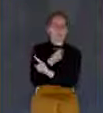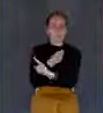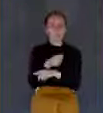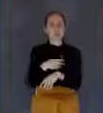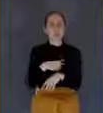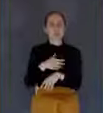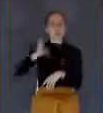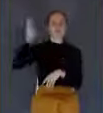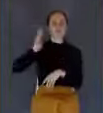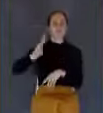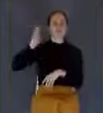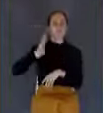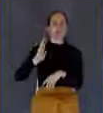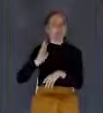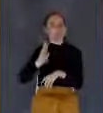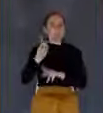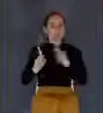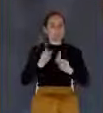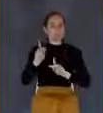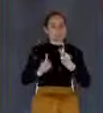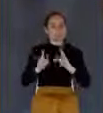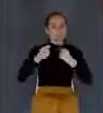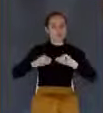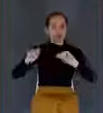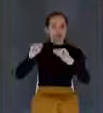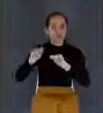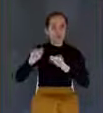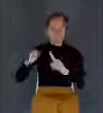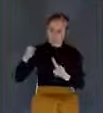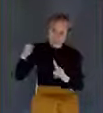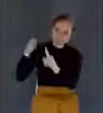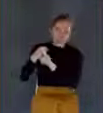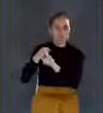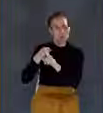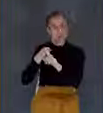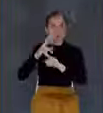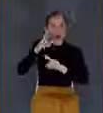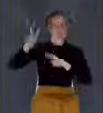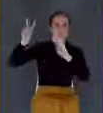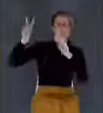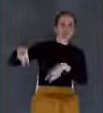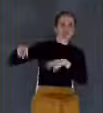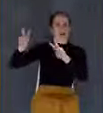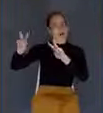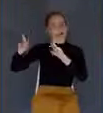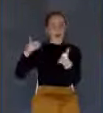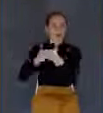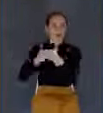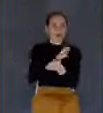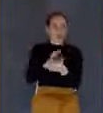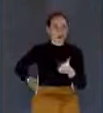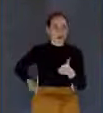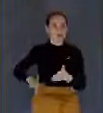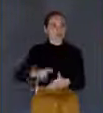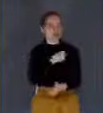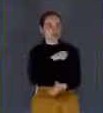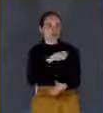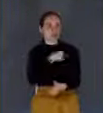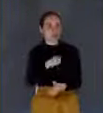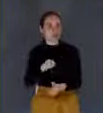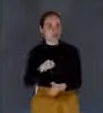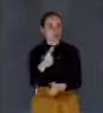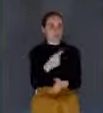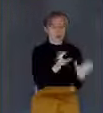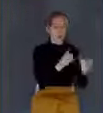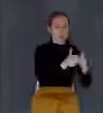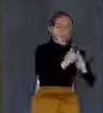on Christ. First, there was a group called the Monophysite, a heresy from the Monophysites. Monophysites, this is from two